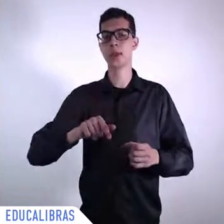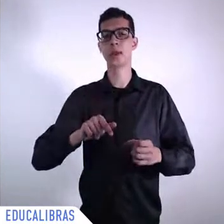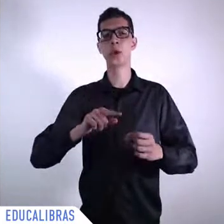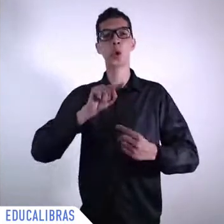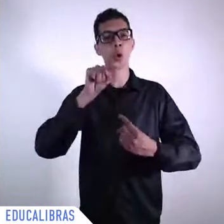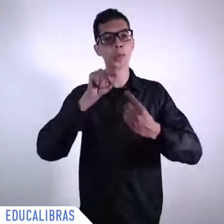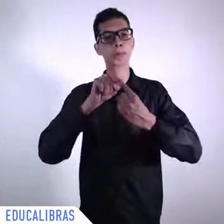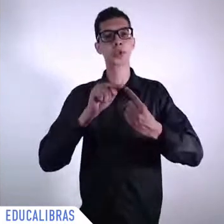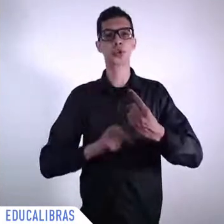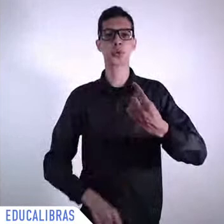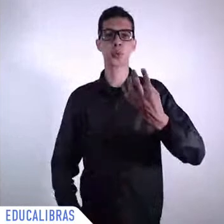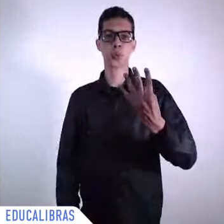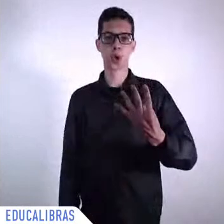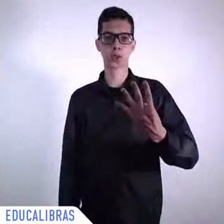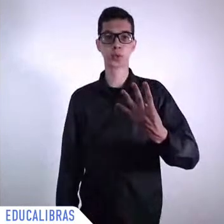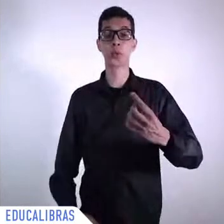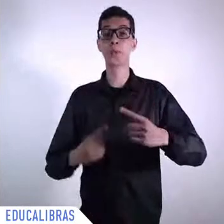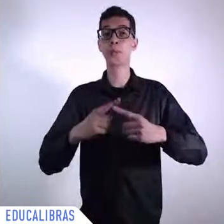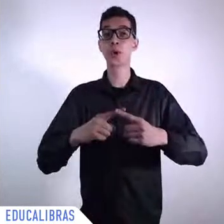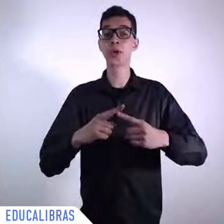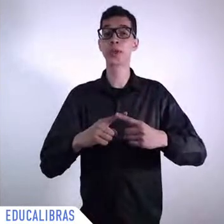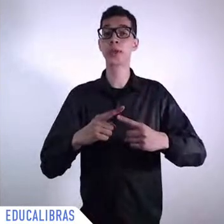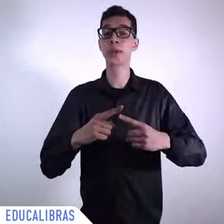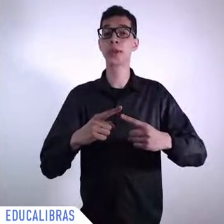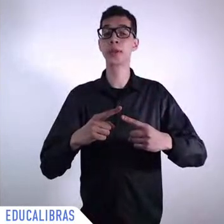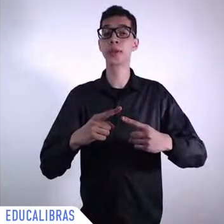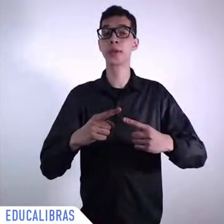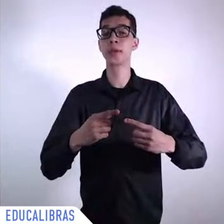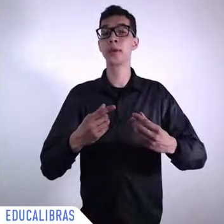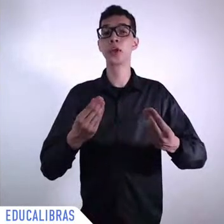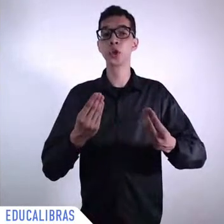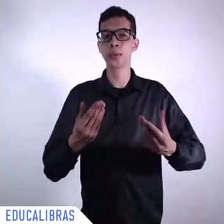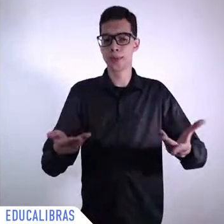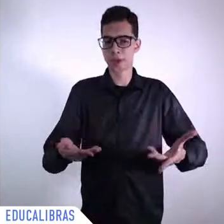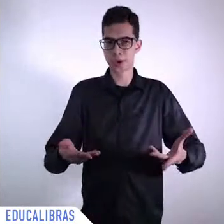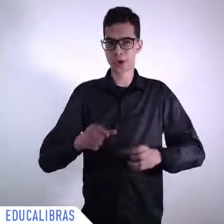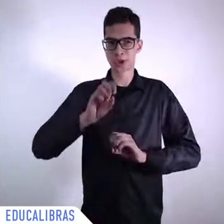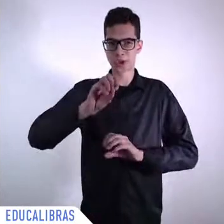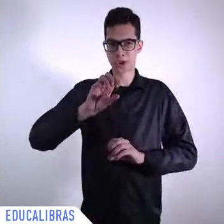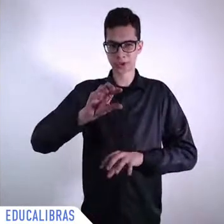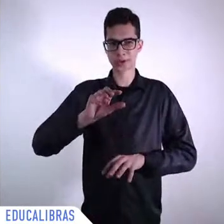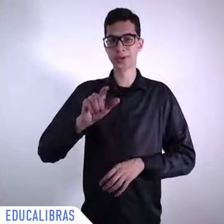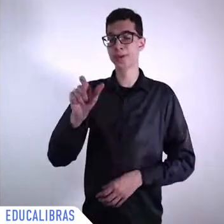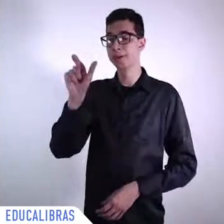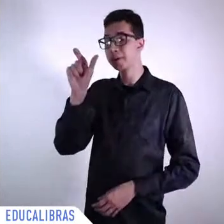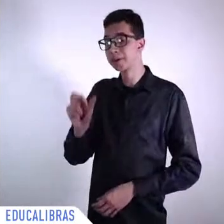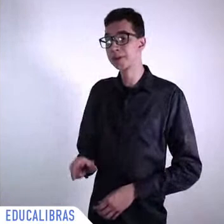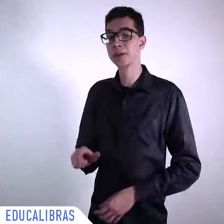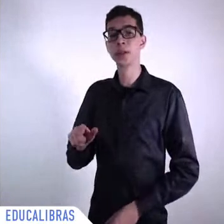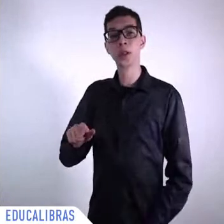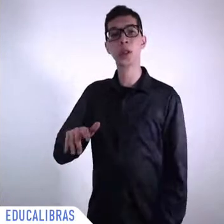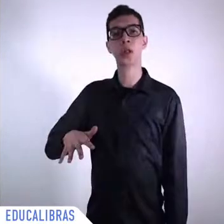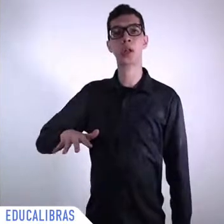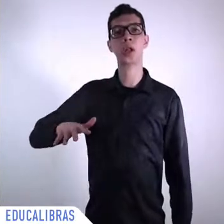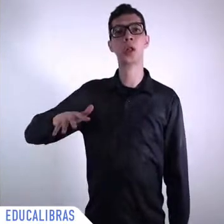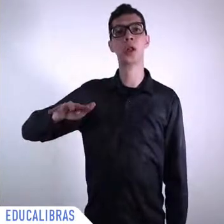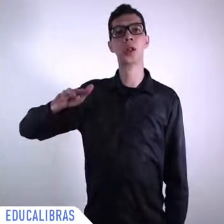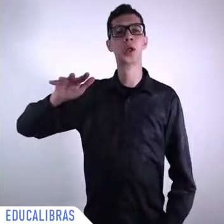a school so that they really have all the responsibility for themselves to make their own judgments